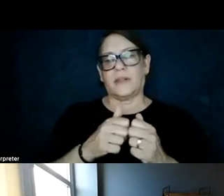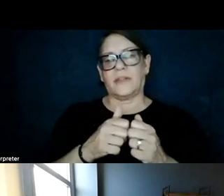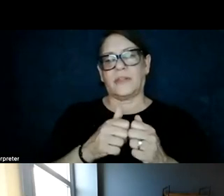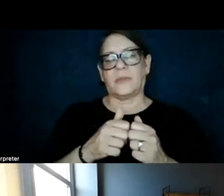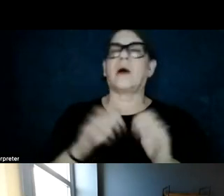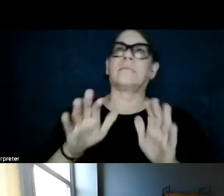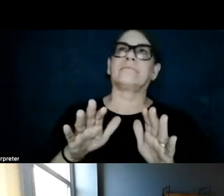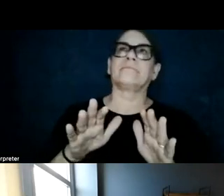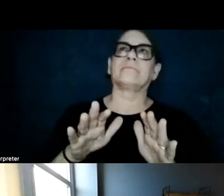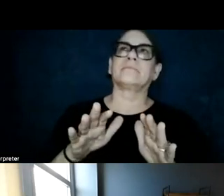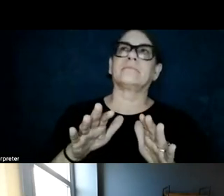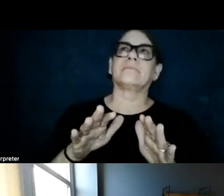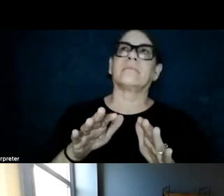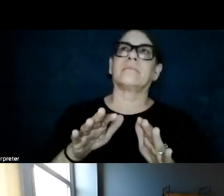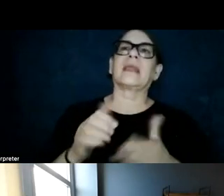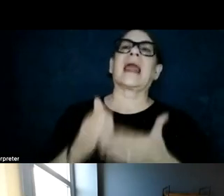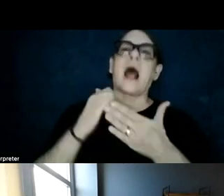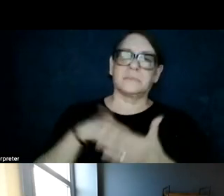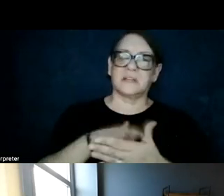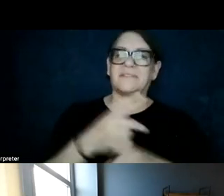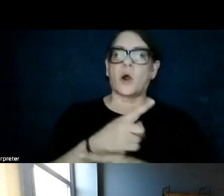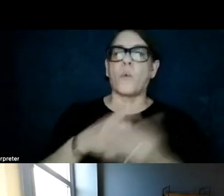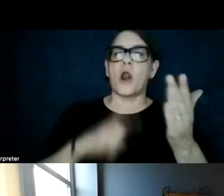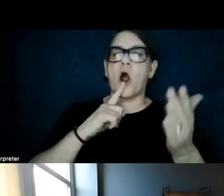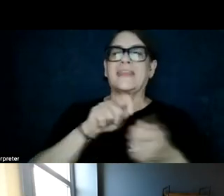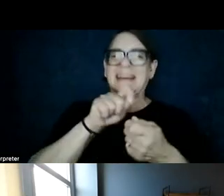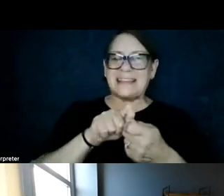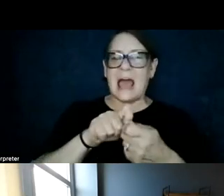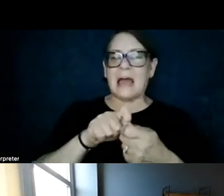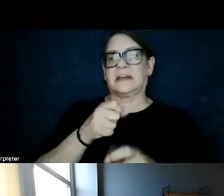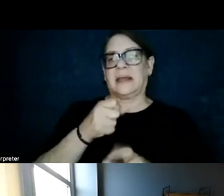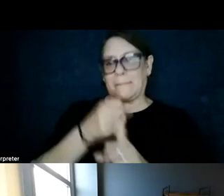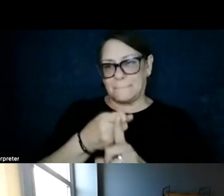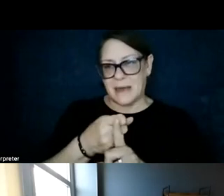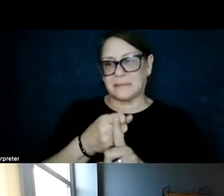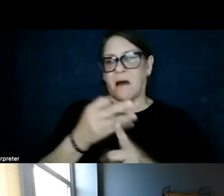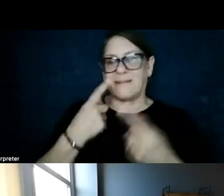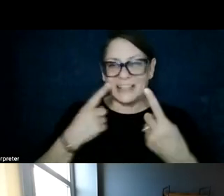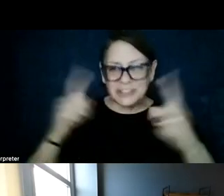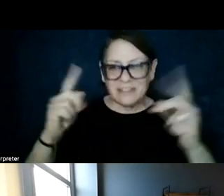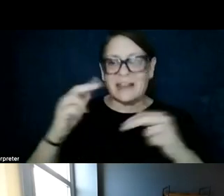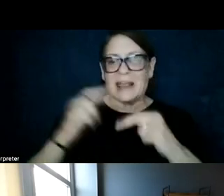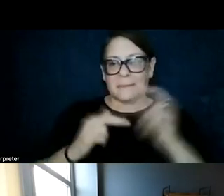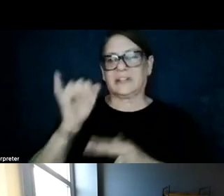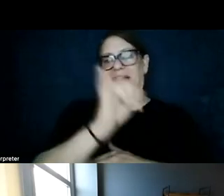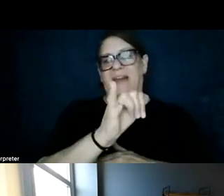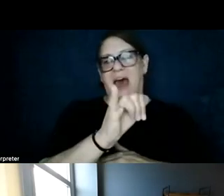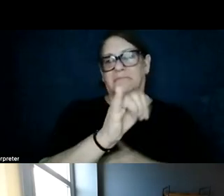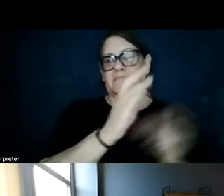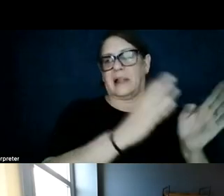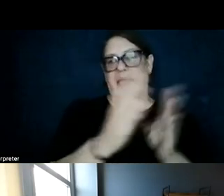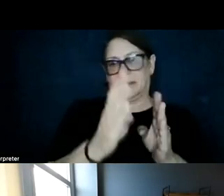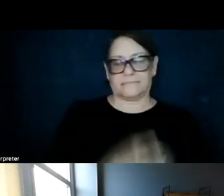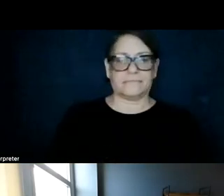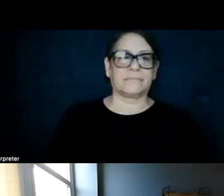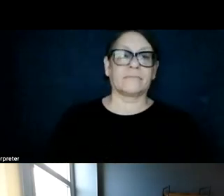help us answer this question of what are the actual environmental and social impacts of achieving and building out that portfolio. So in this